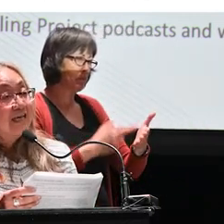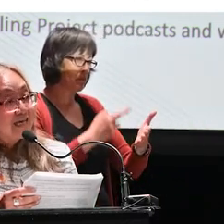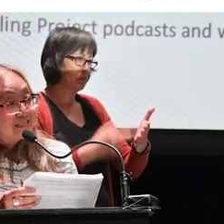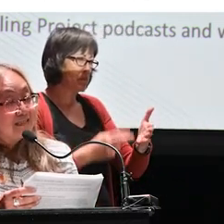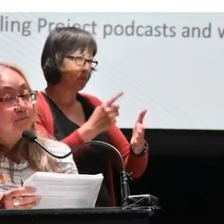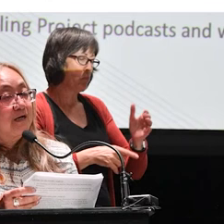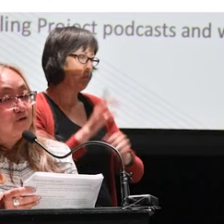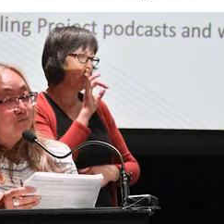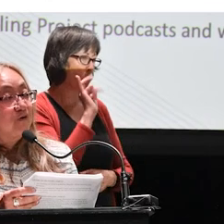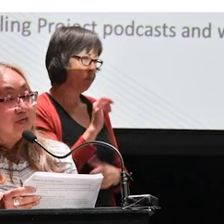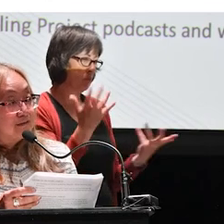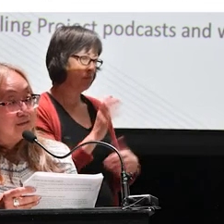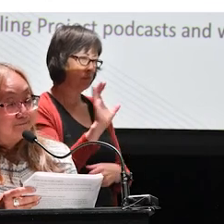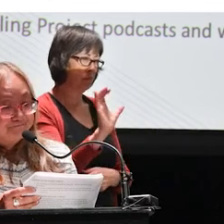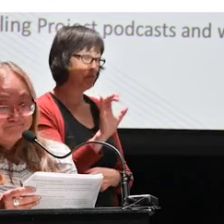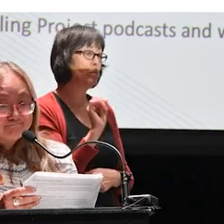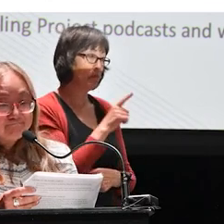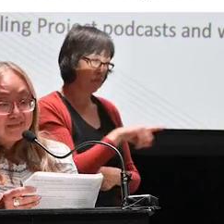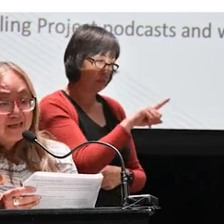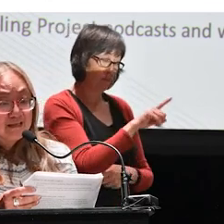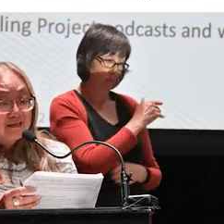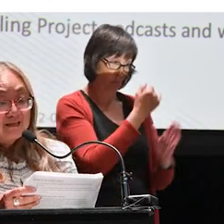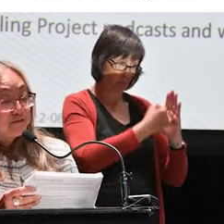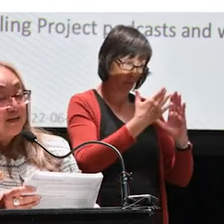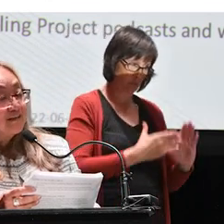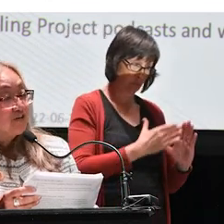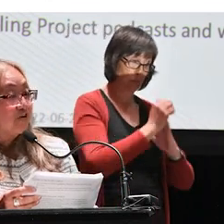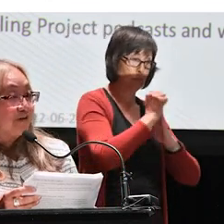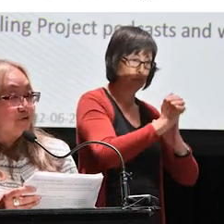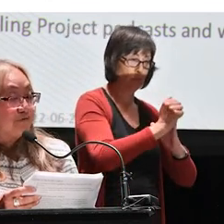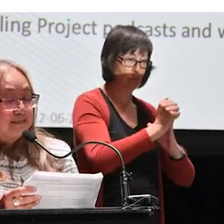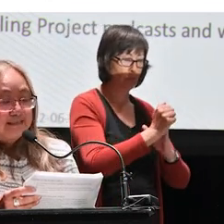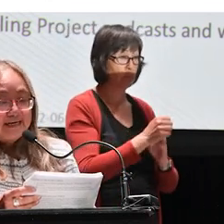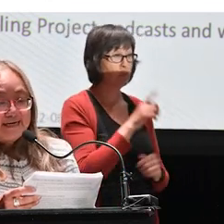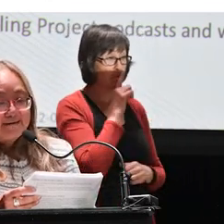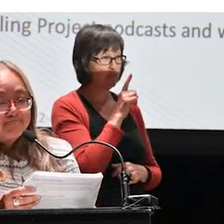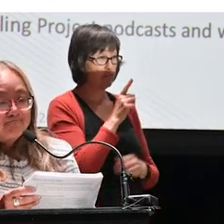led by a group of artists. And the findings are incredible.